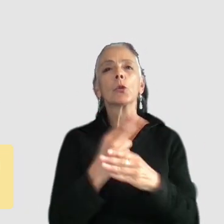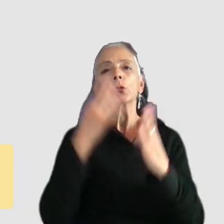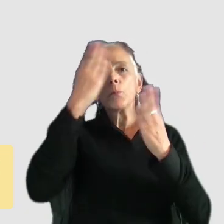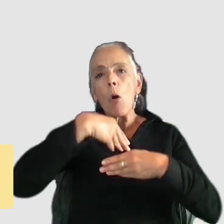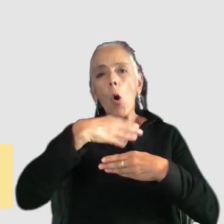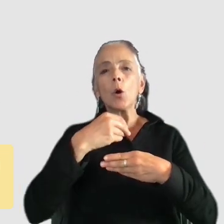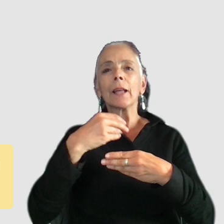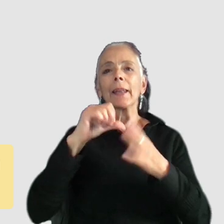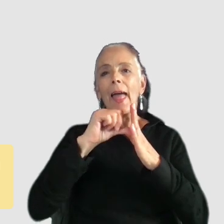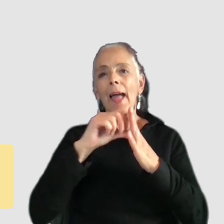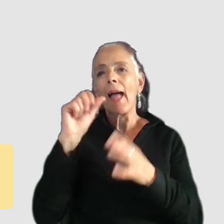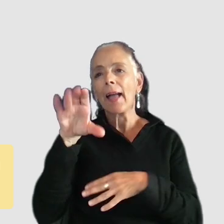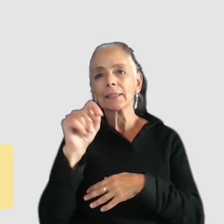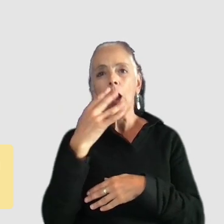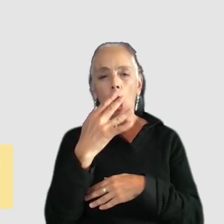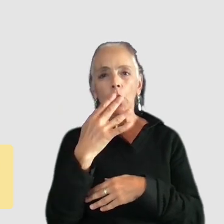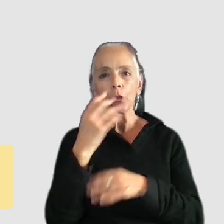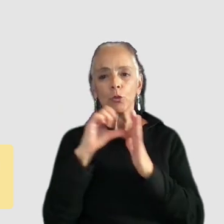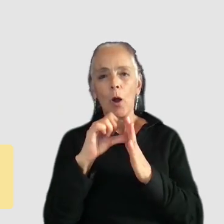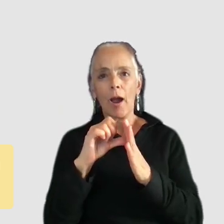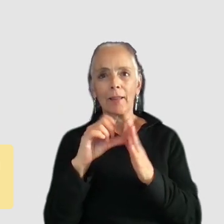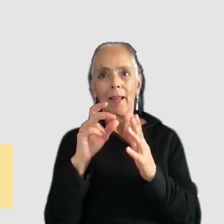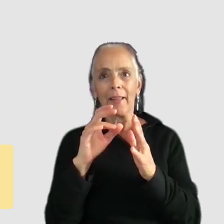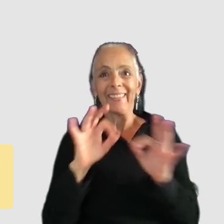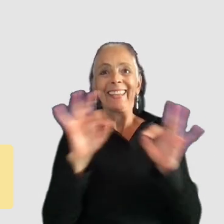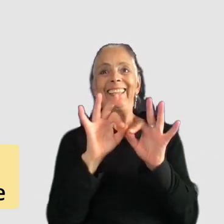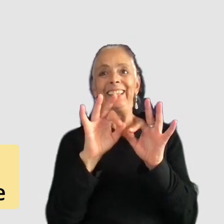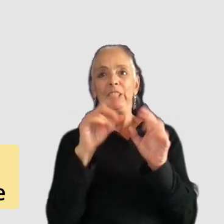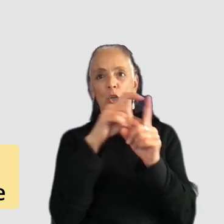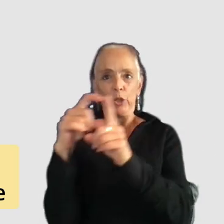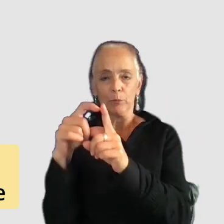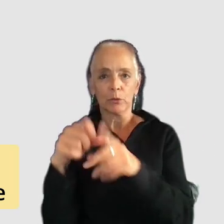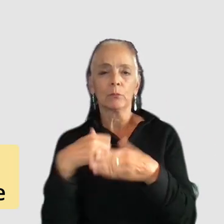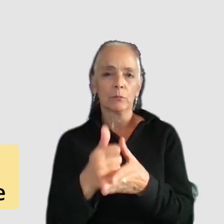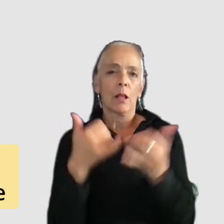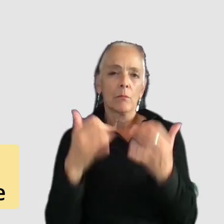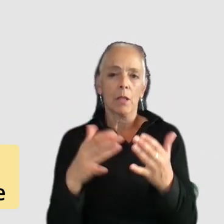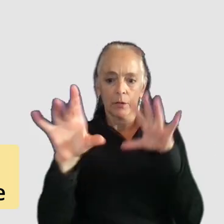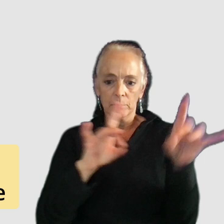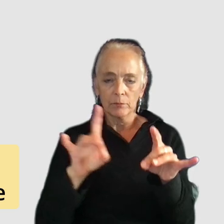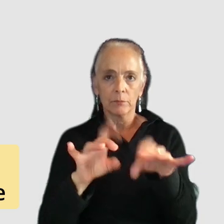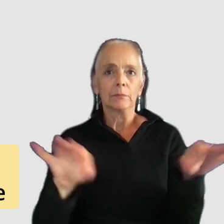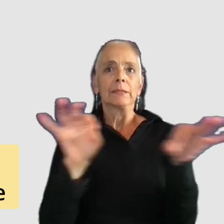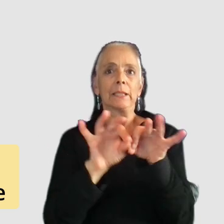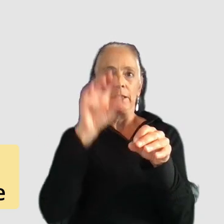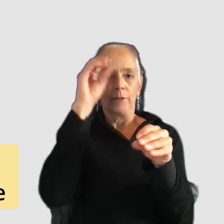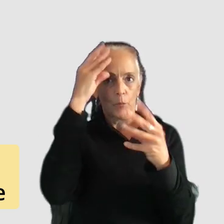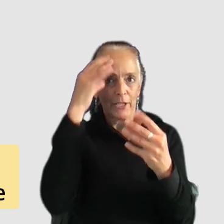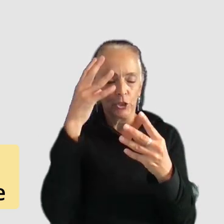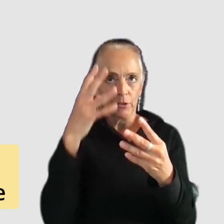accent colors to highlight the key terms which is especially important for learning helping players to pick out the key information and commit it to memory